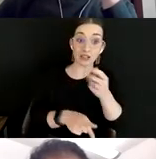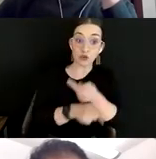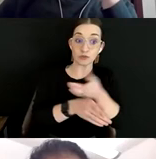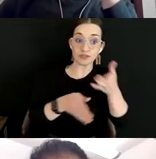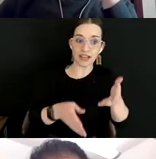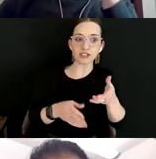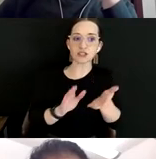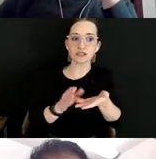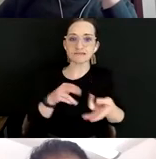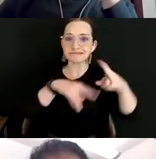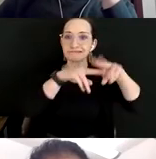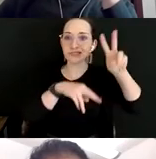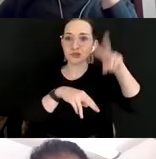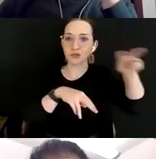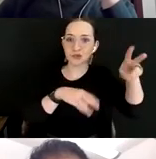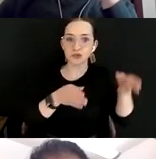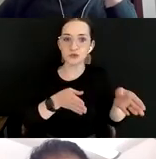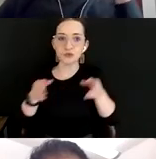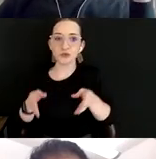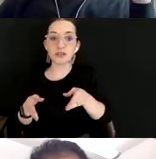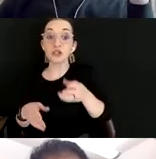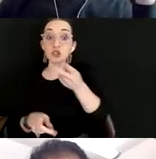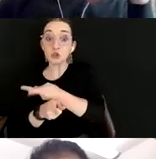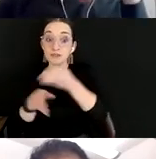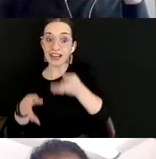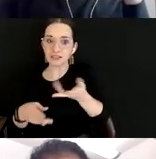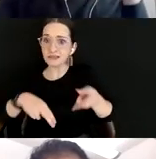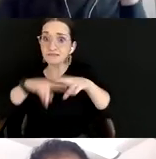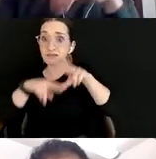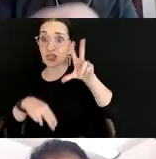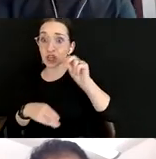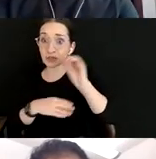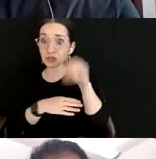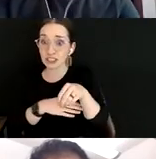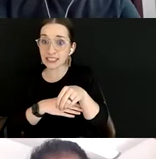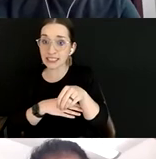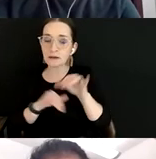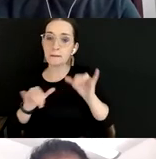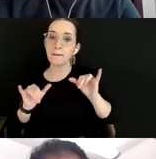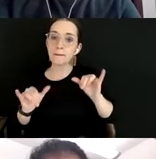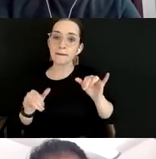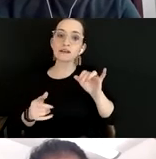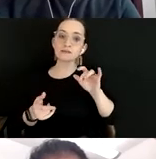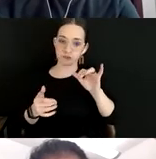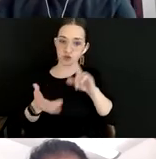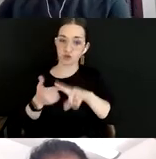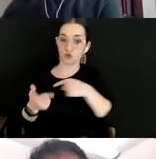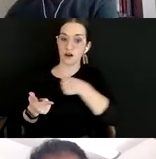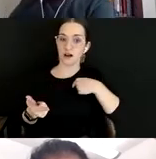whereas for supervisors, the jump is nearly 30%. And to us, this suggests a new and